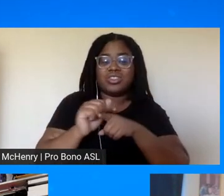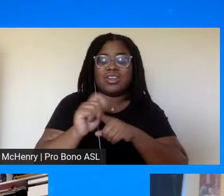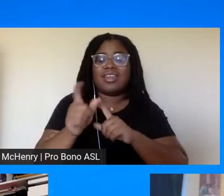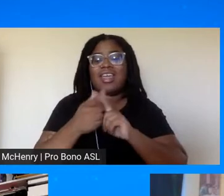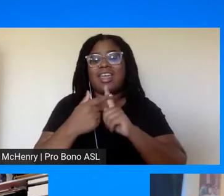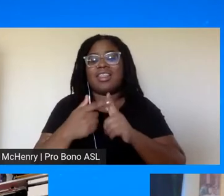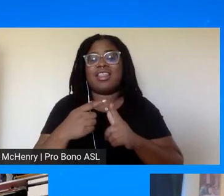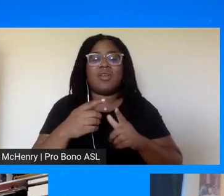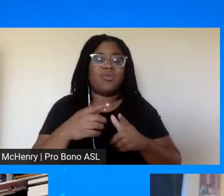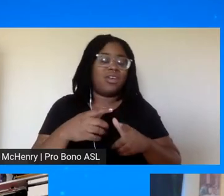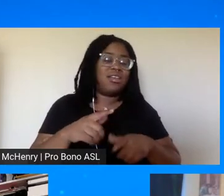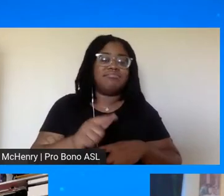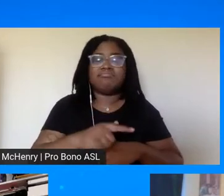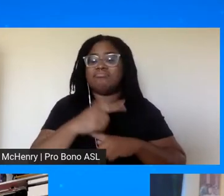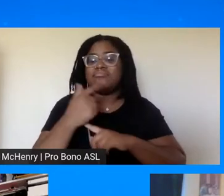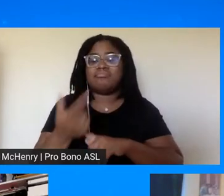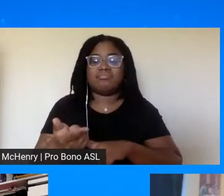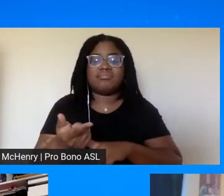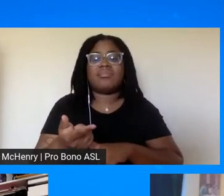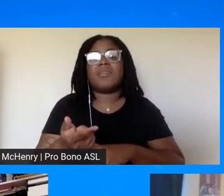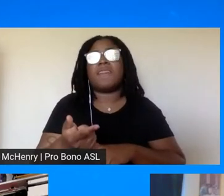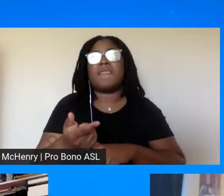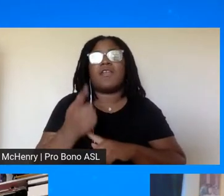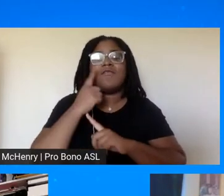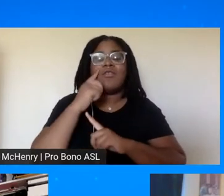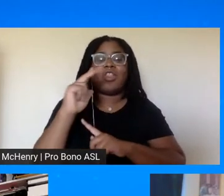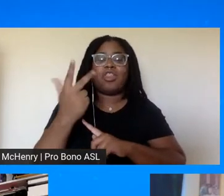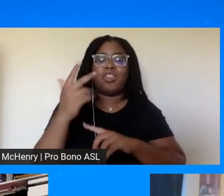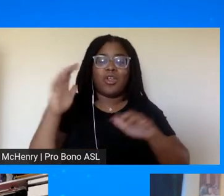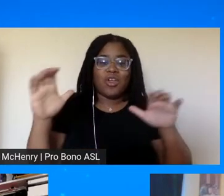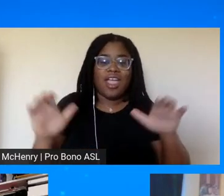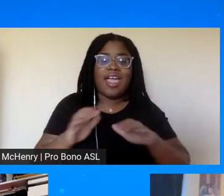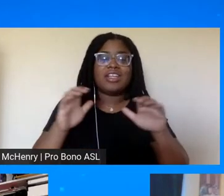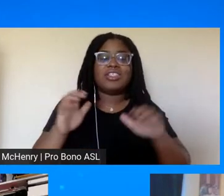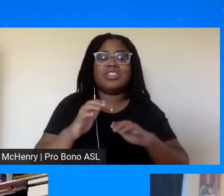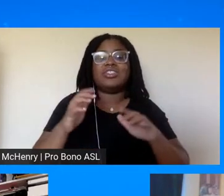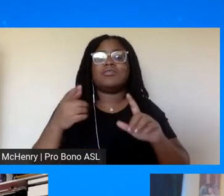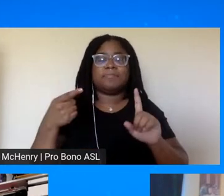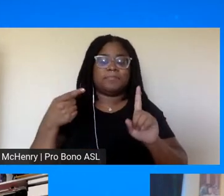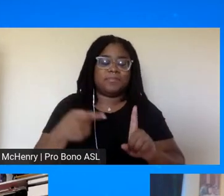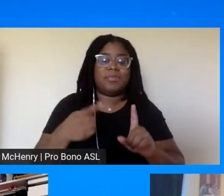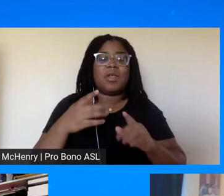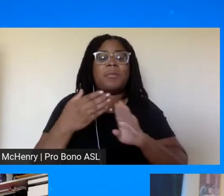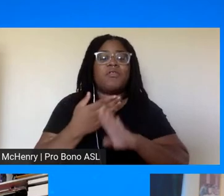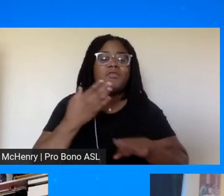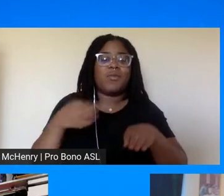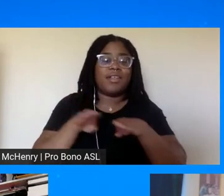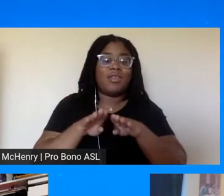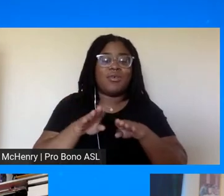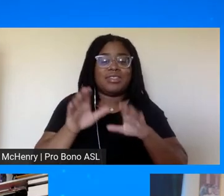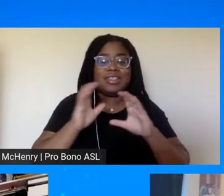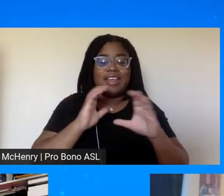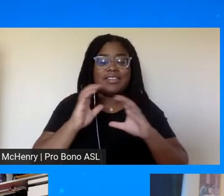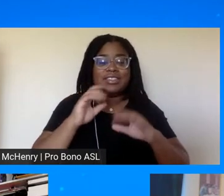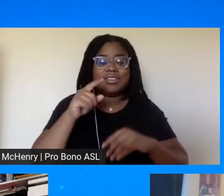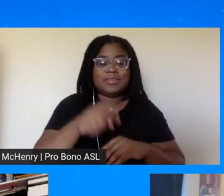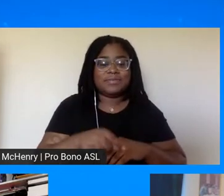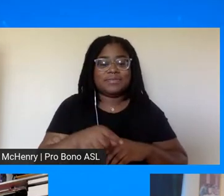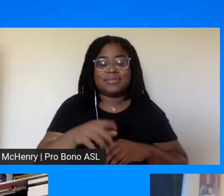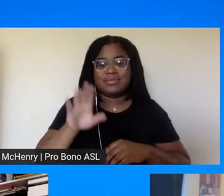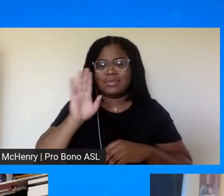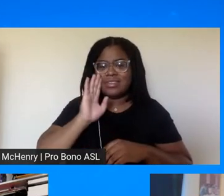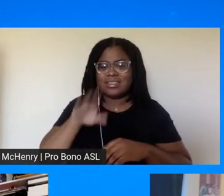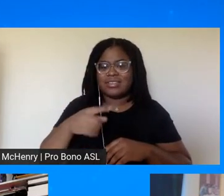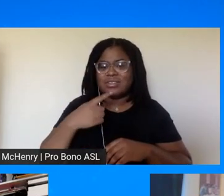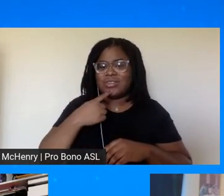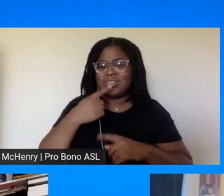to talk to you, Dr. Graves, for a third action item as we close out our conversation today. Dr. King, I know you had